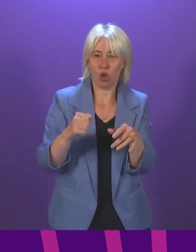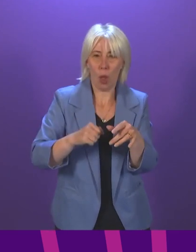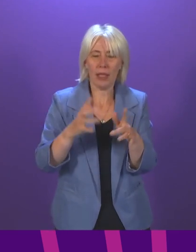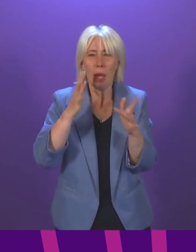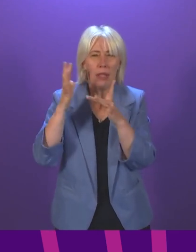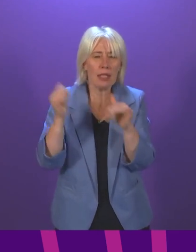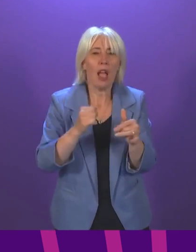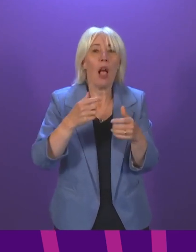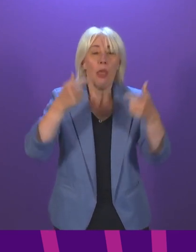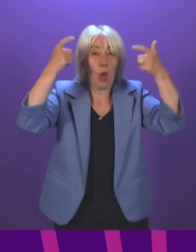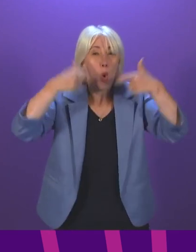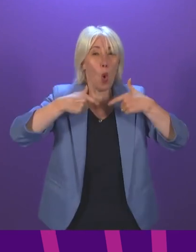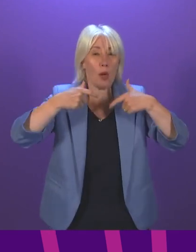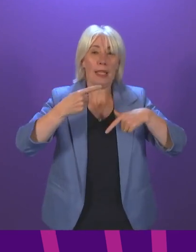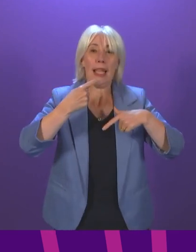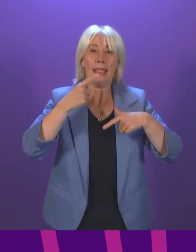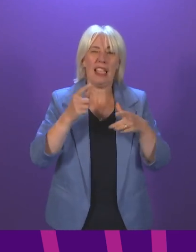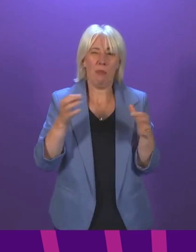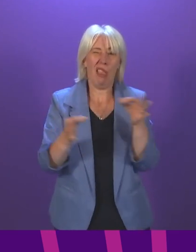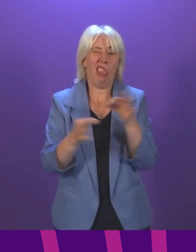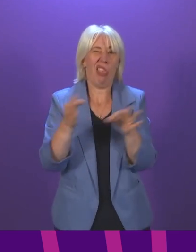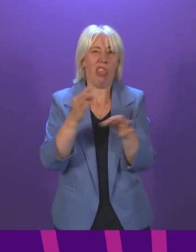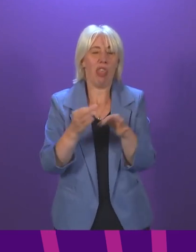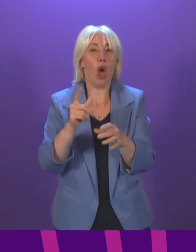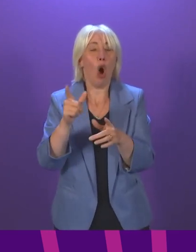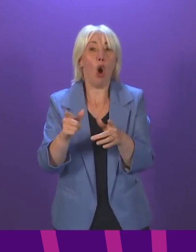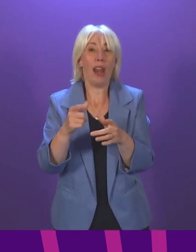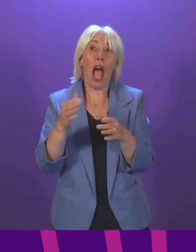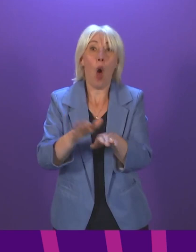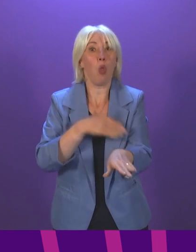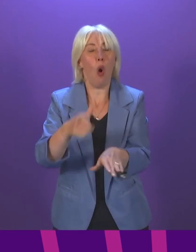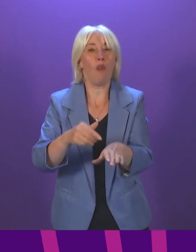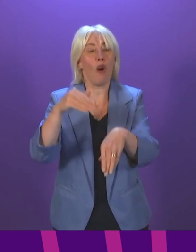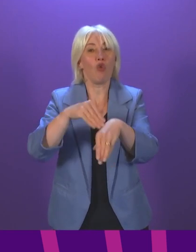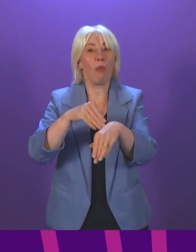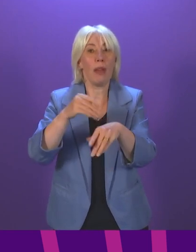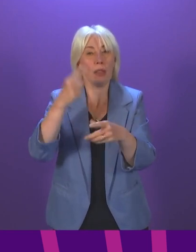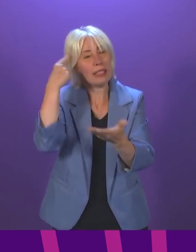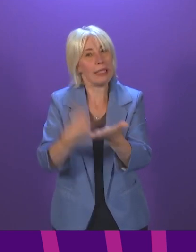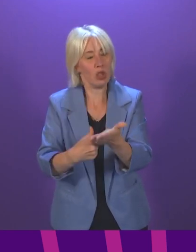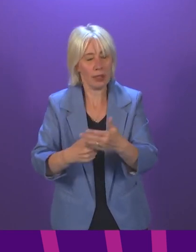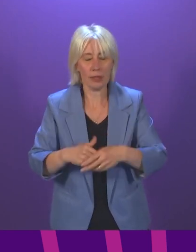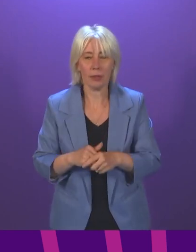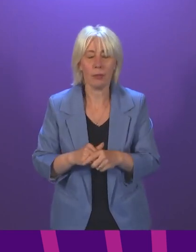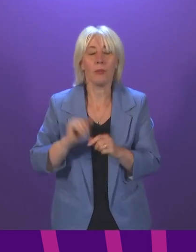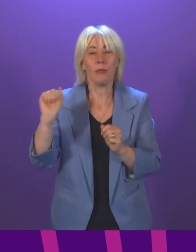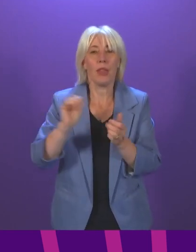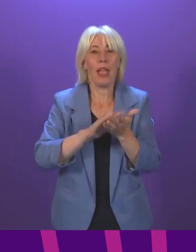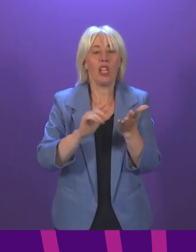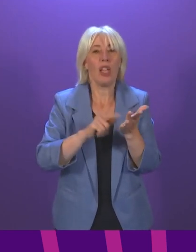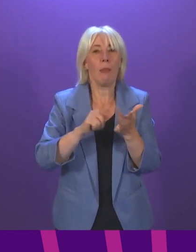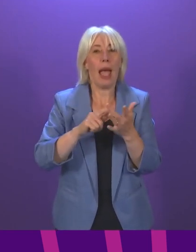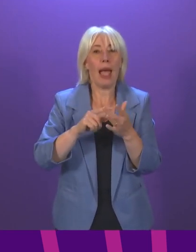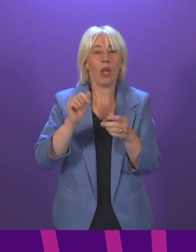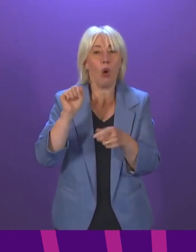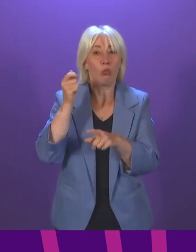time taken to decide on criminal prosecutions. First Minister. The report from Her Majesty's Inspectorate of Prosecutions is an